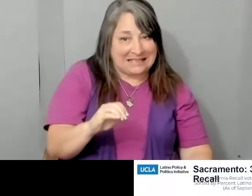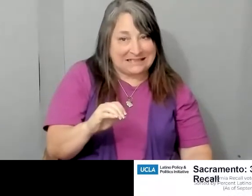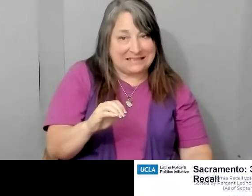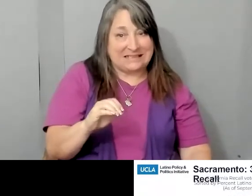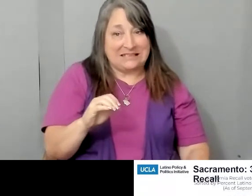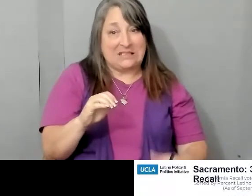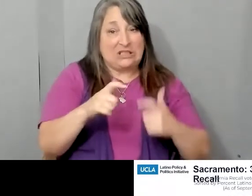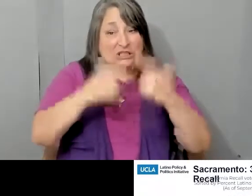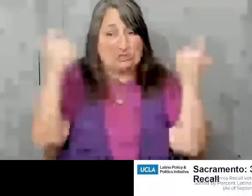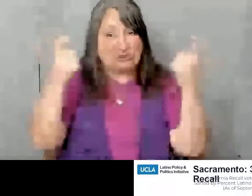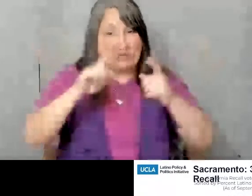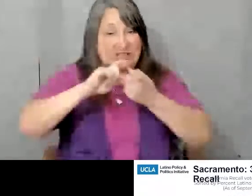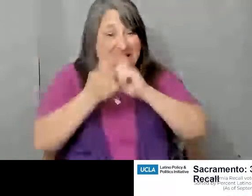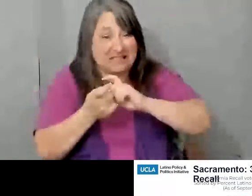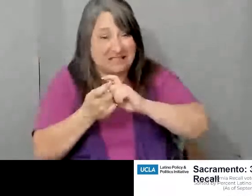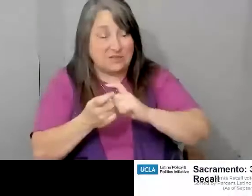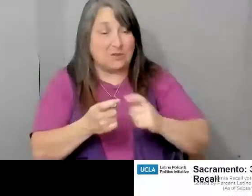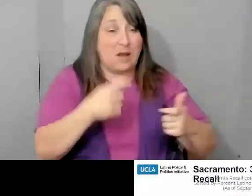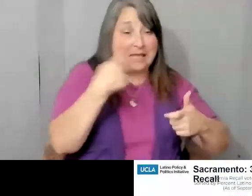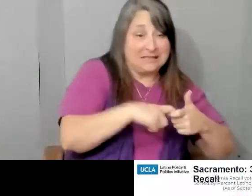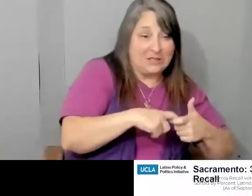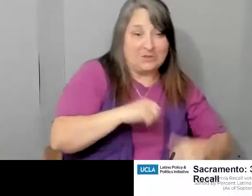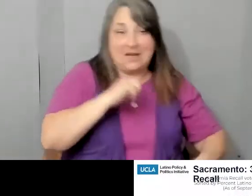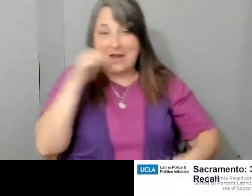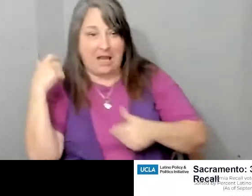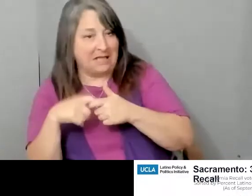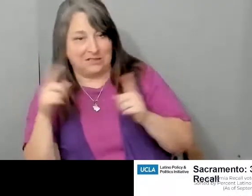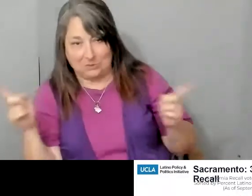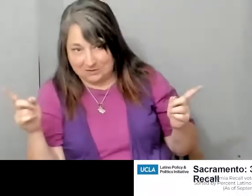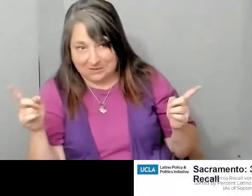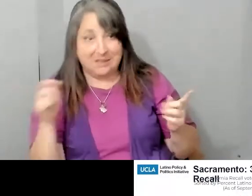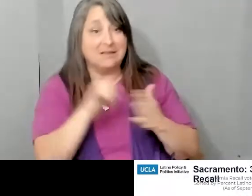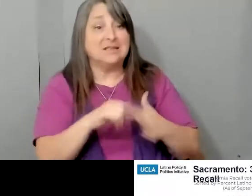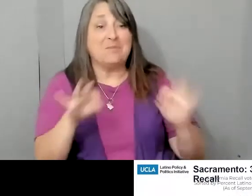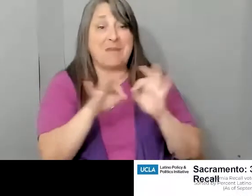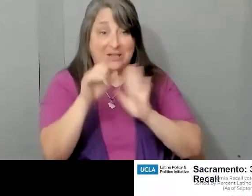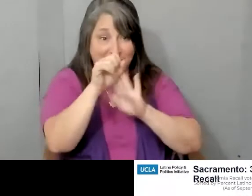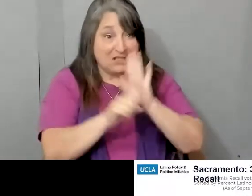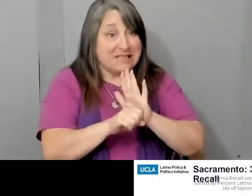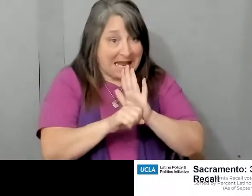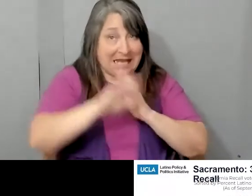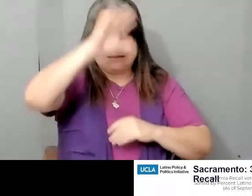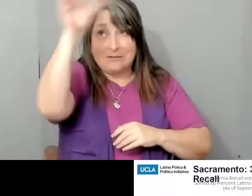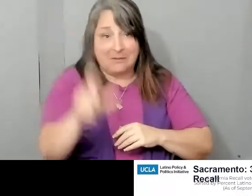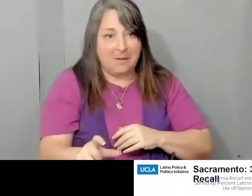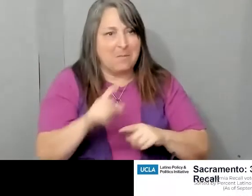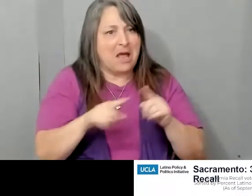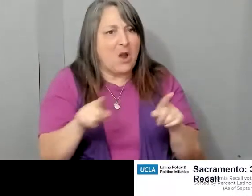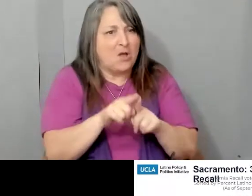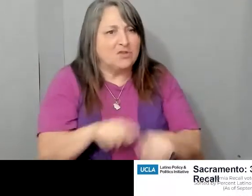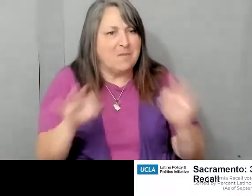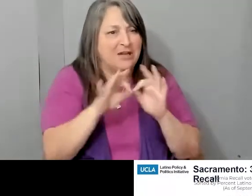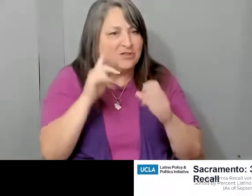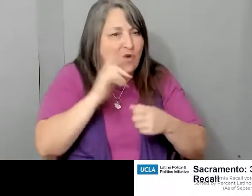between Latinos and non-Latinos. So again, this matters, obviously, for statewide. It also matters for local municipal